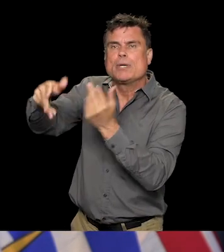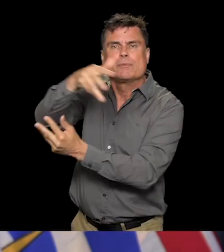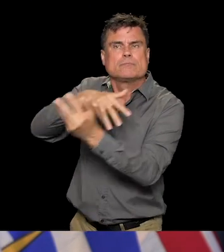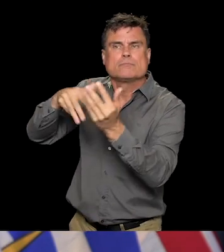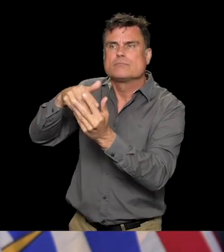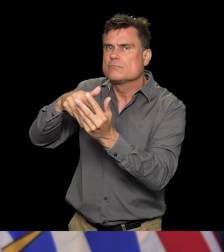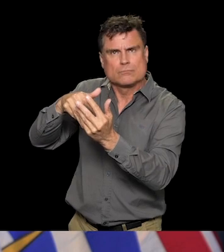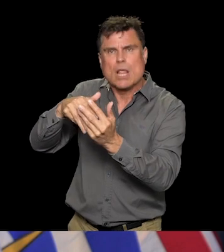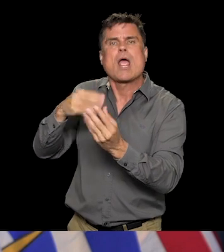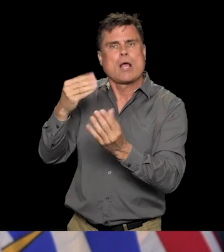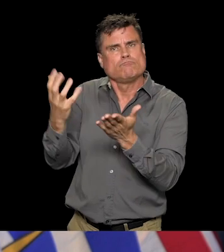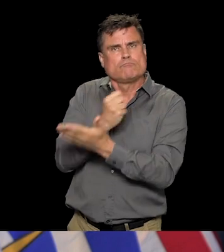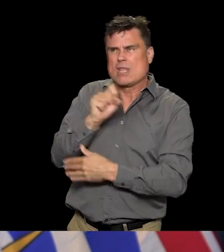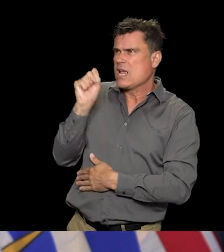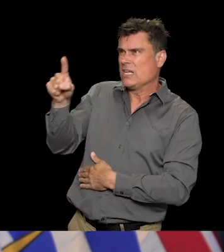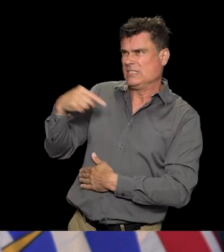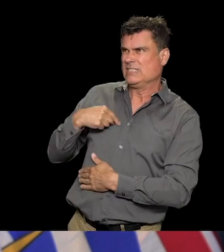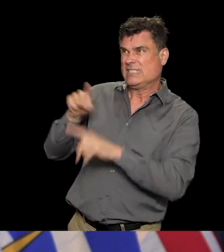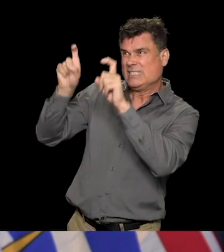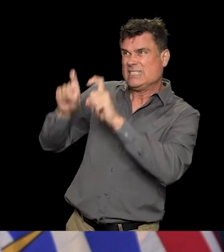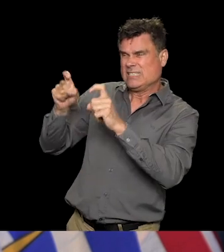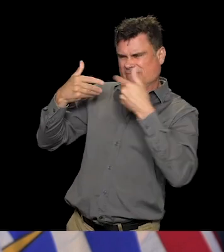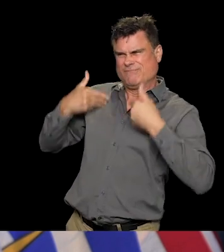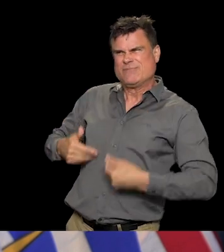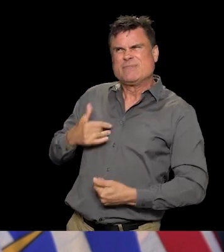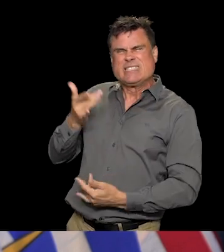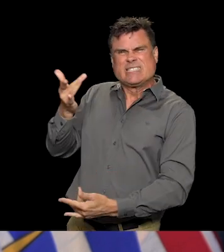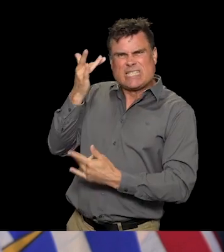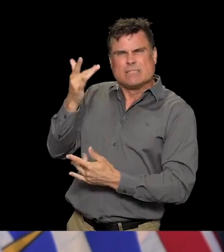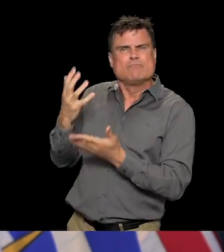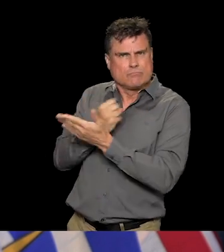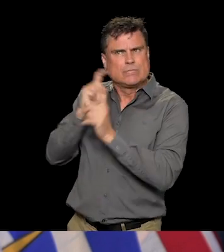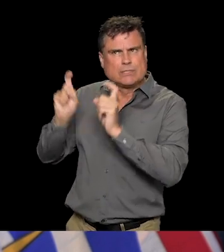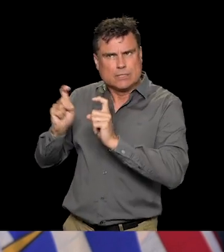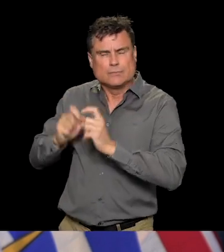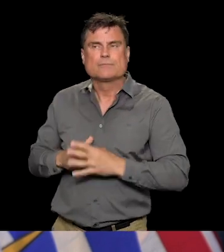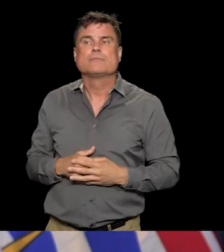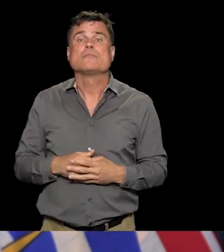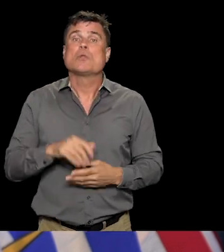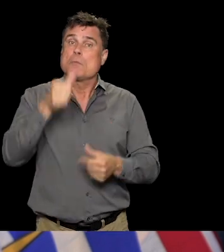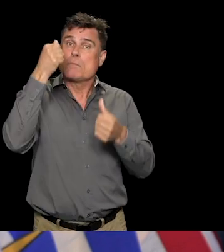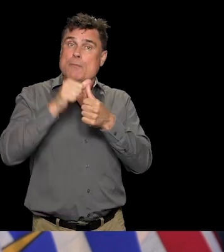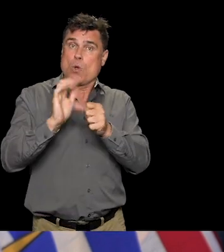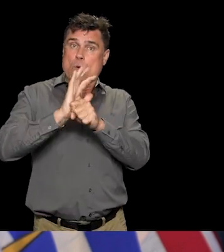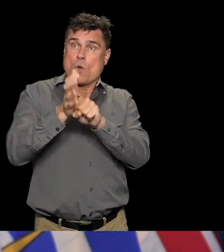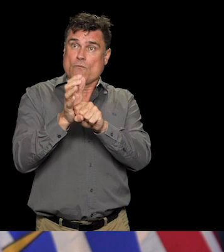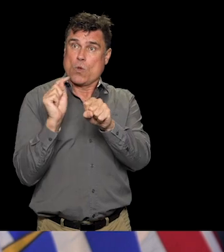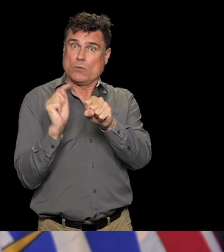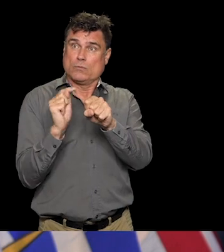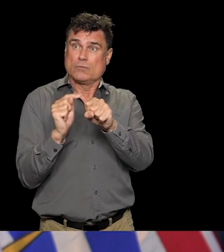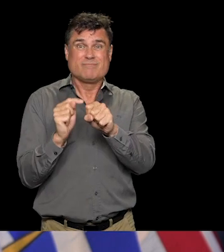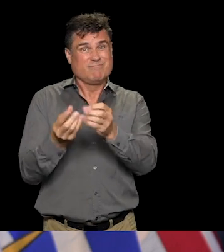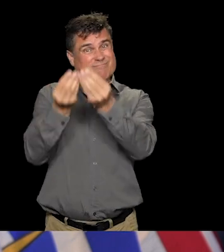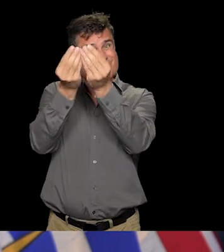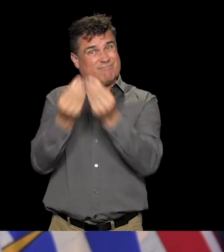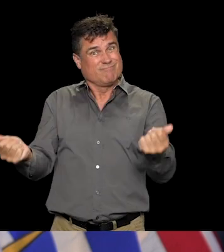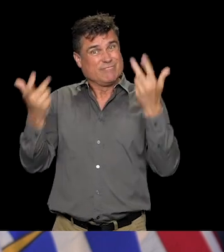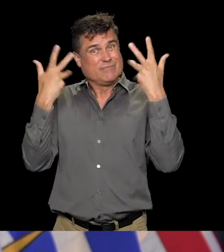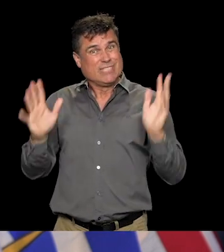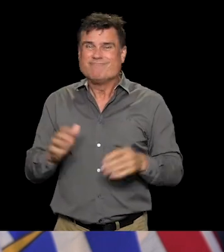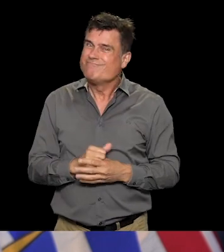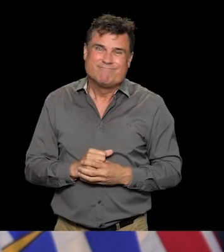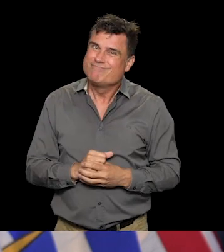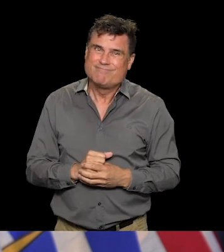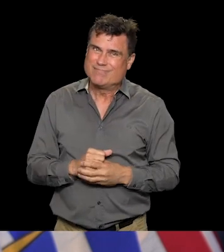is far from over. In British Columbia, we continue to have small numbers of cases, but across Canada and